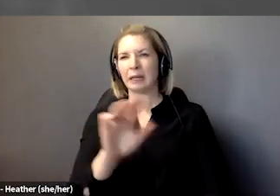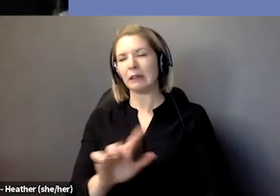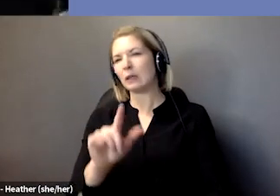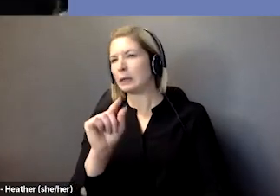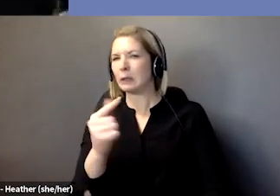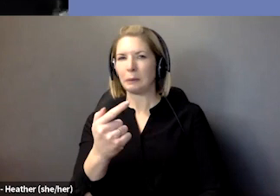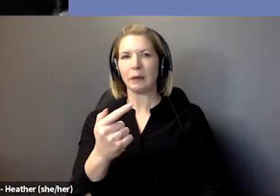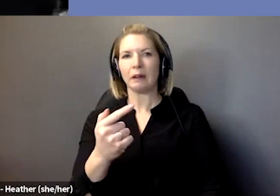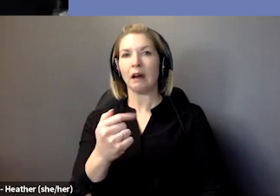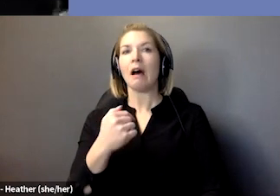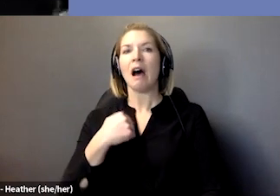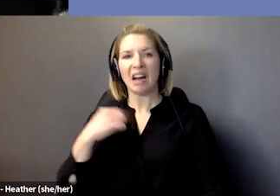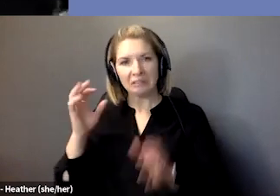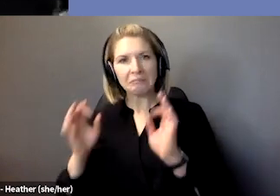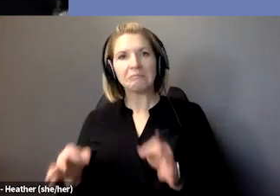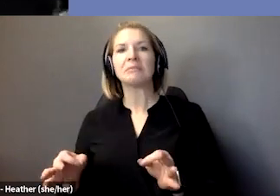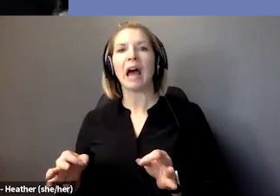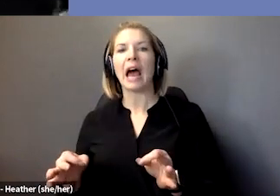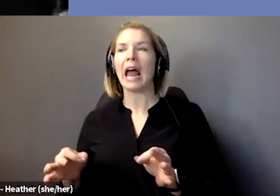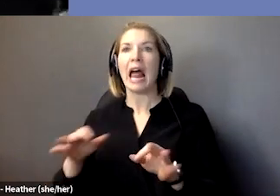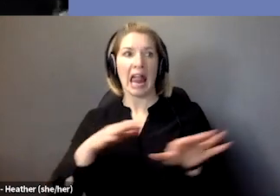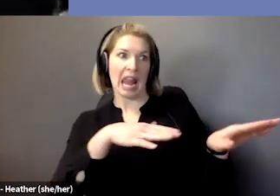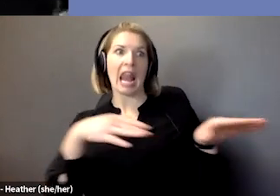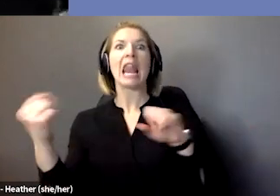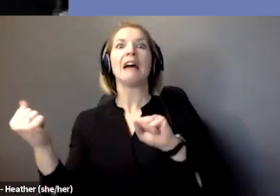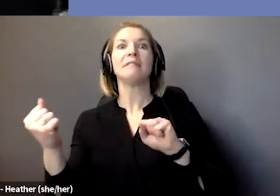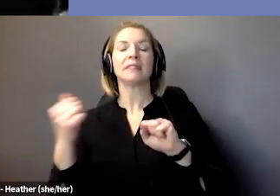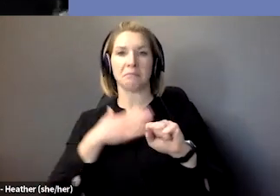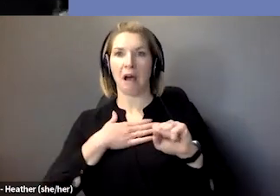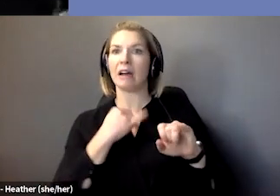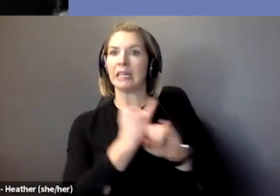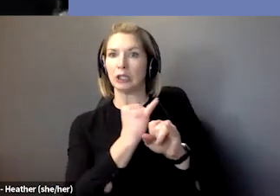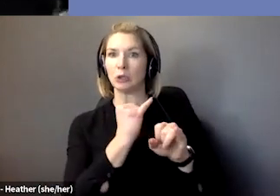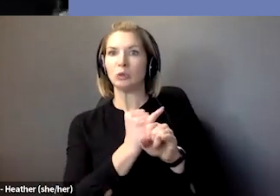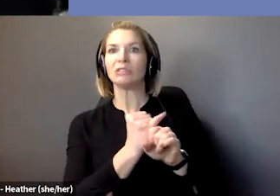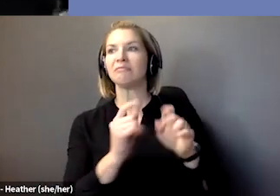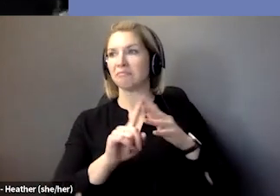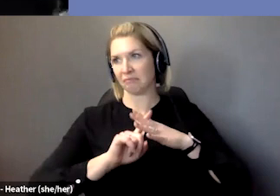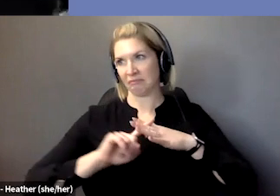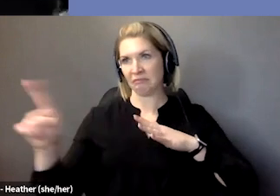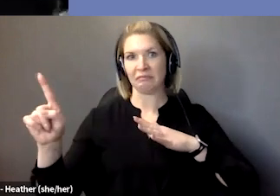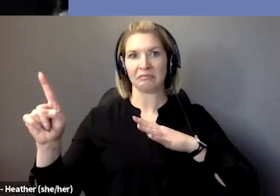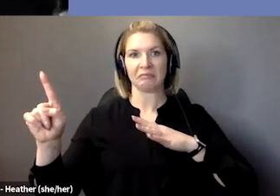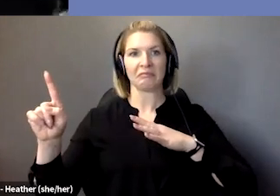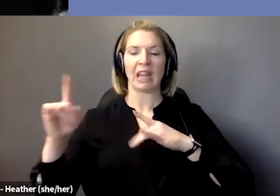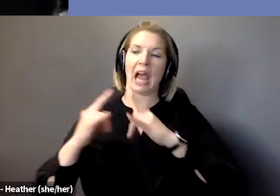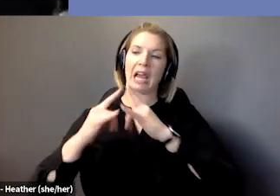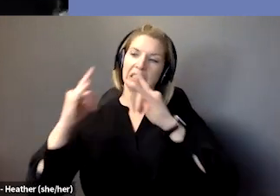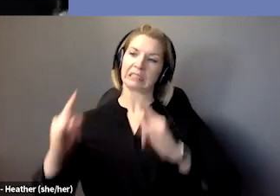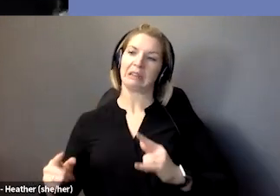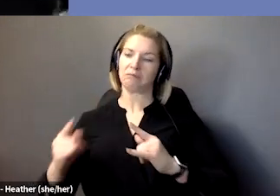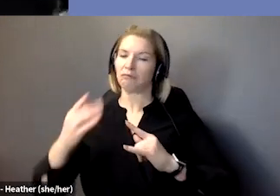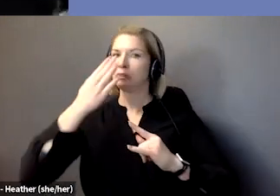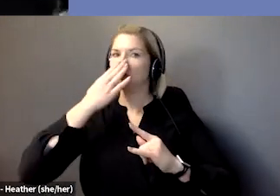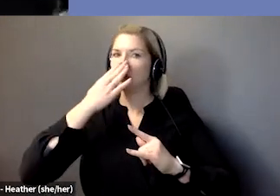and camped out. I escaped my facility and I camped out in a cage in front of the National